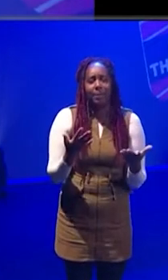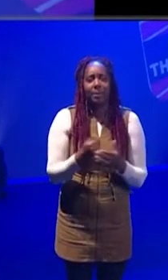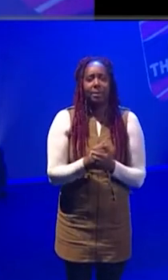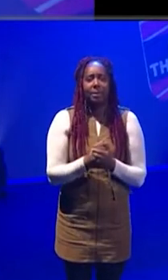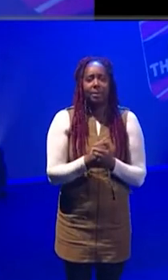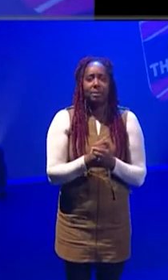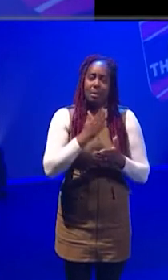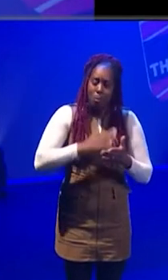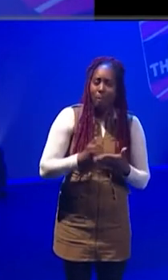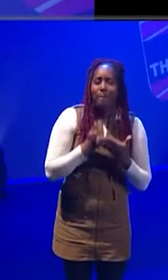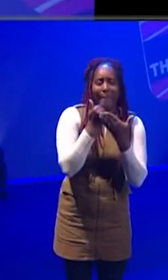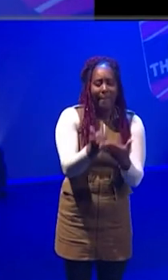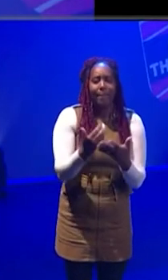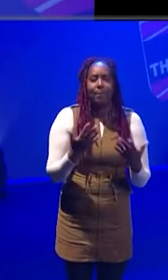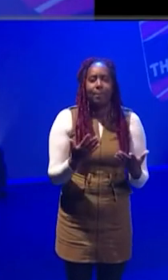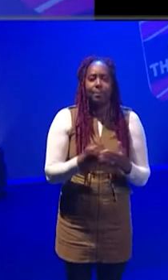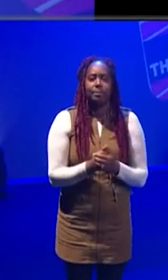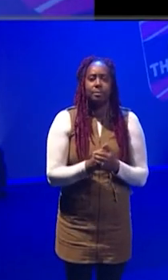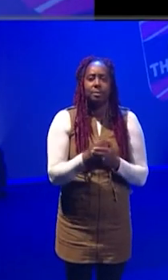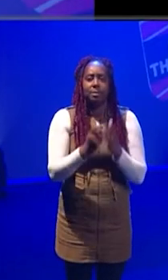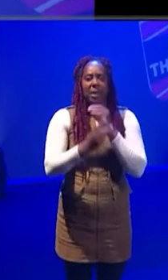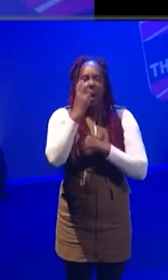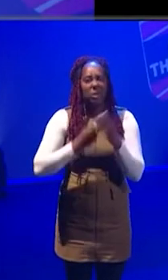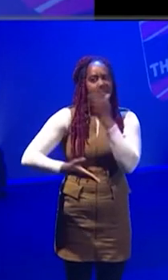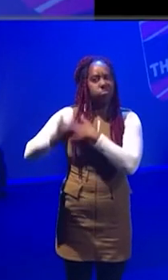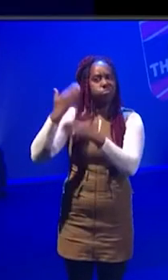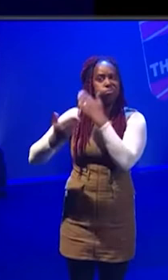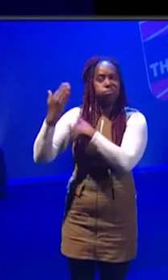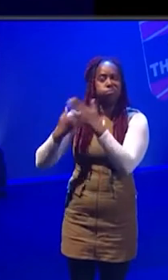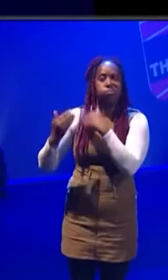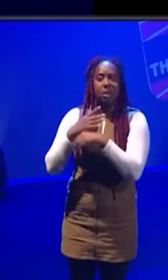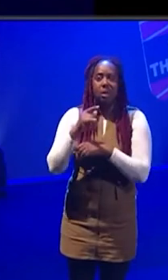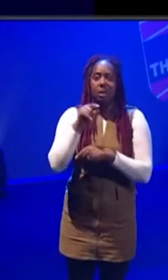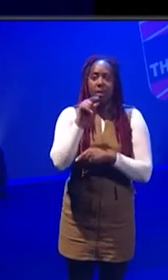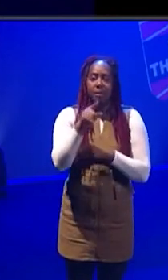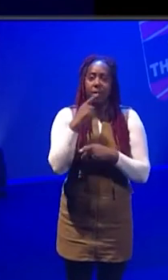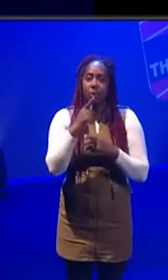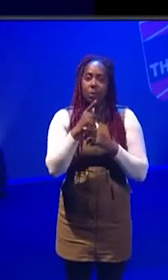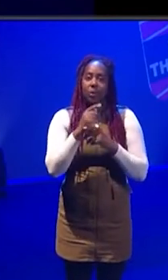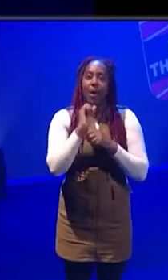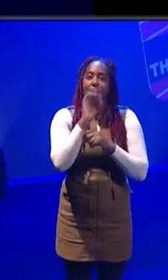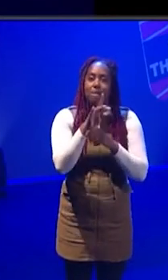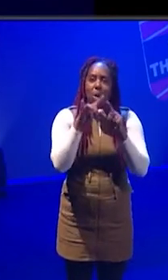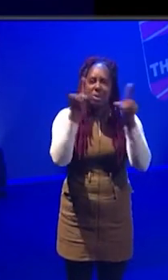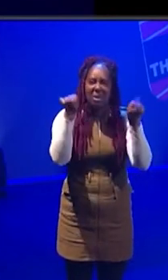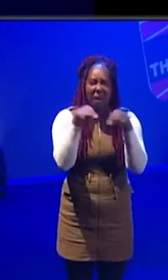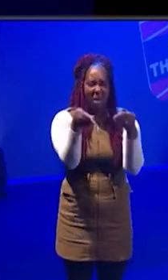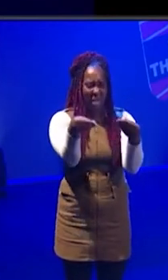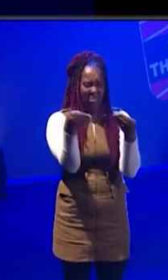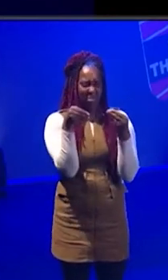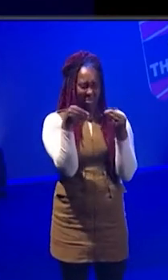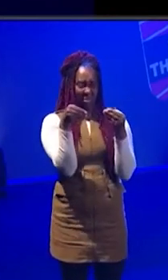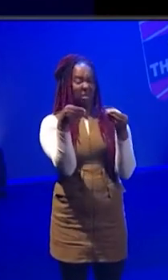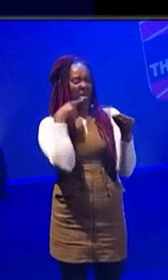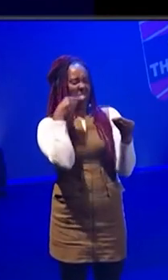genuinely want to help. So, in the old days, I used to say to people, send people postcards. That's probably a bit old-fashioned now, isn't it?